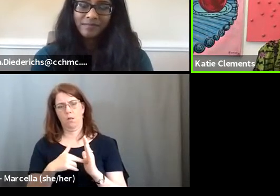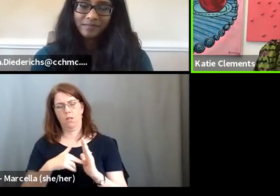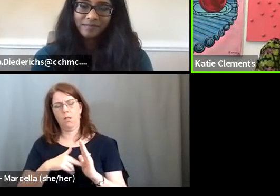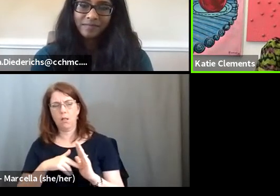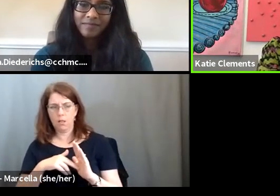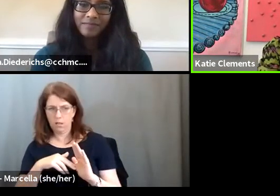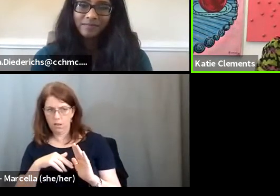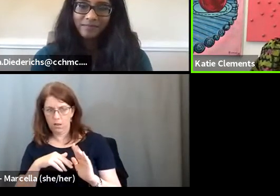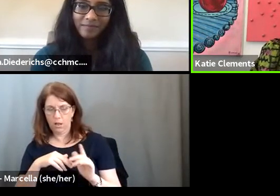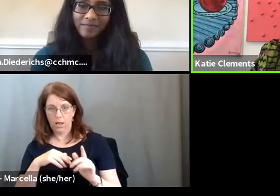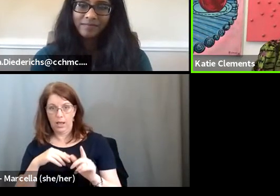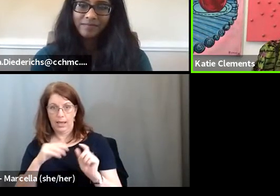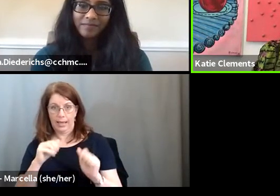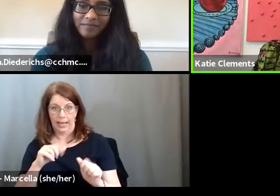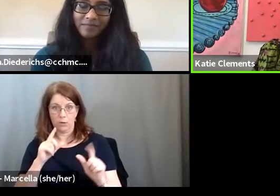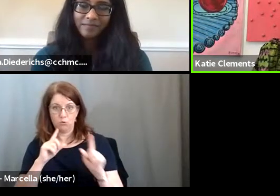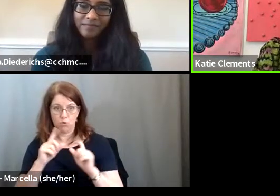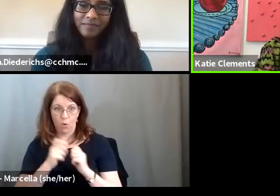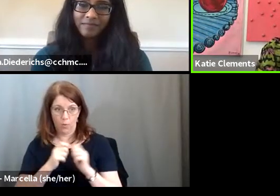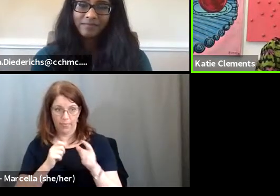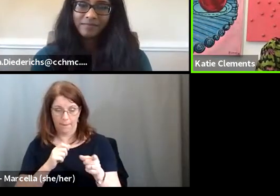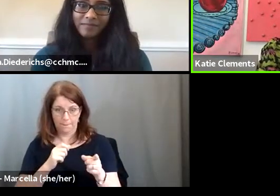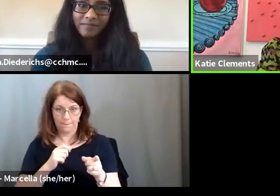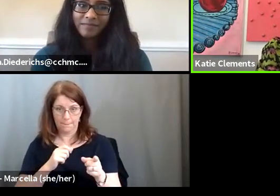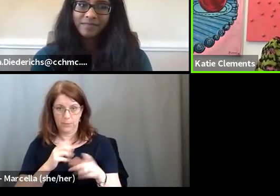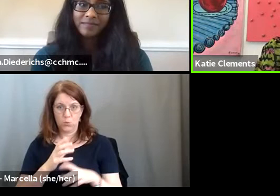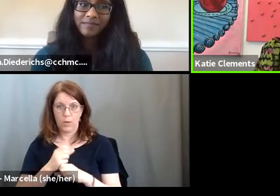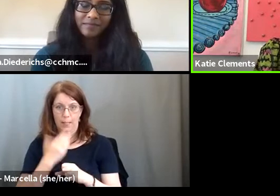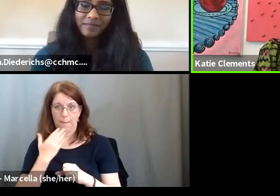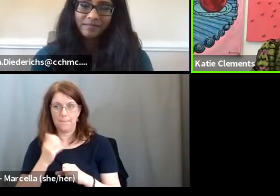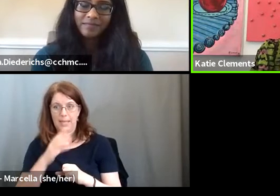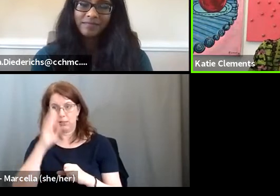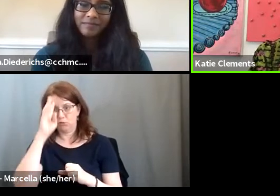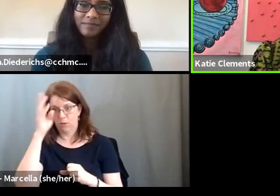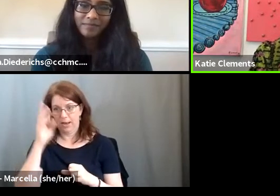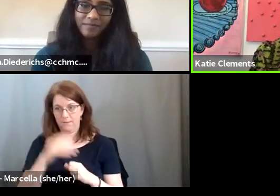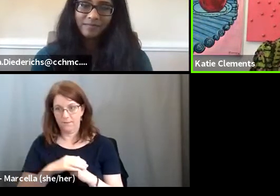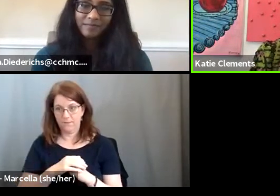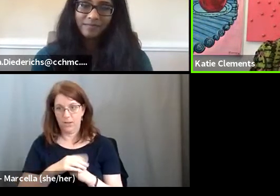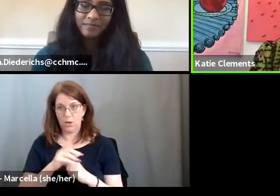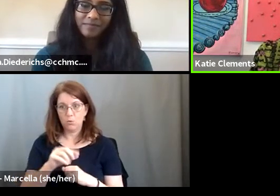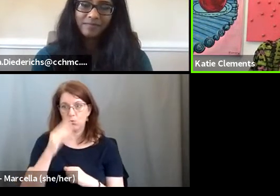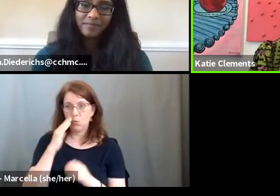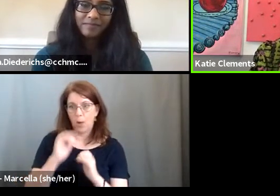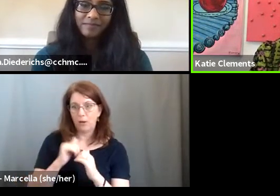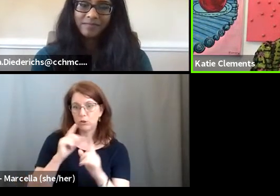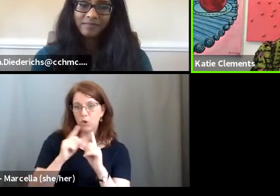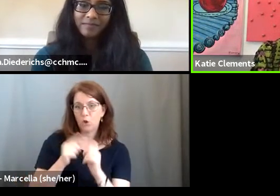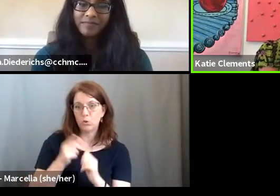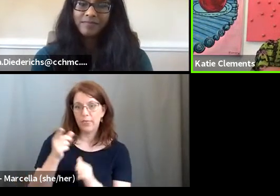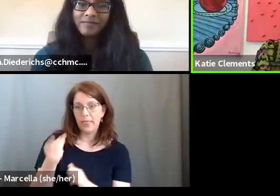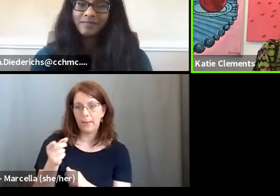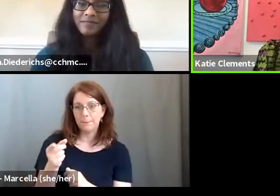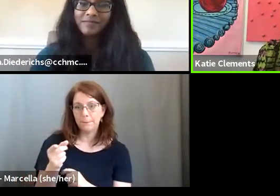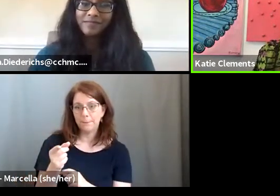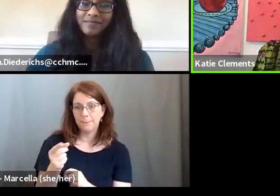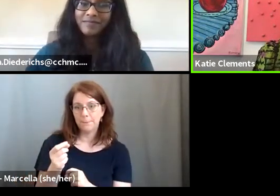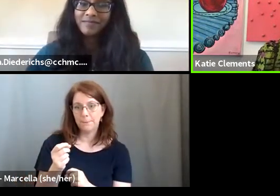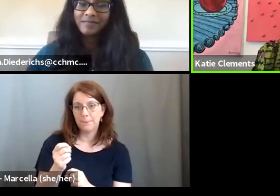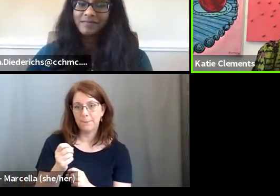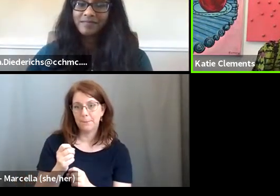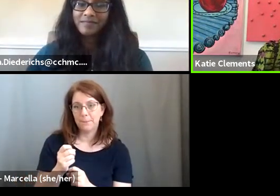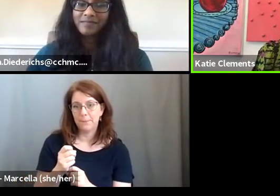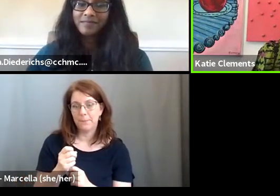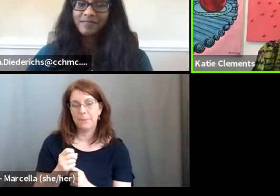you know, how to talk to that person to get the best creative. Do you know how to talk to this person to get the best direction? Um,